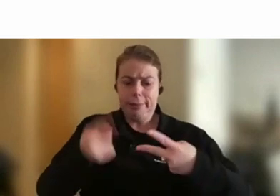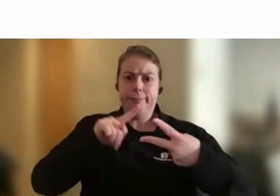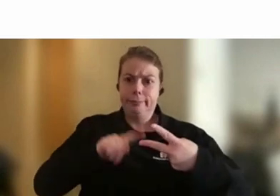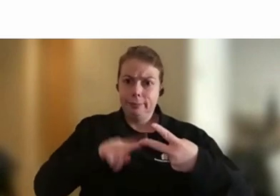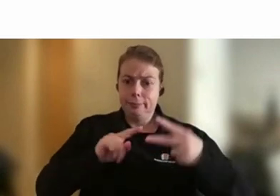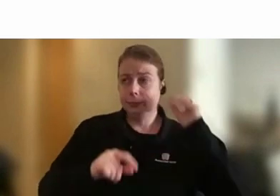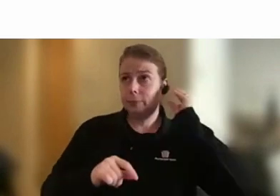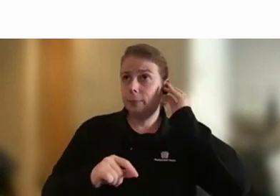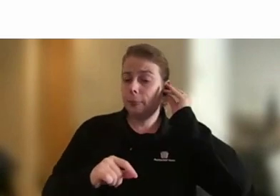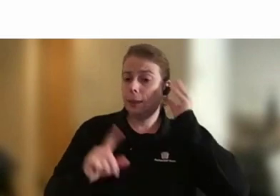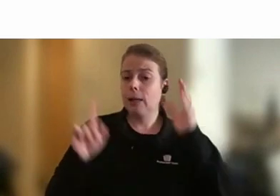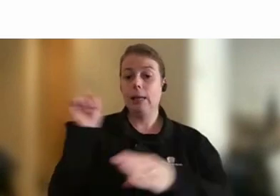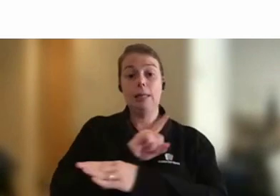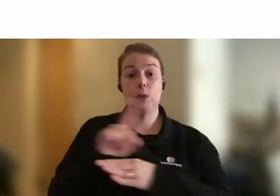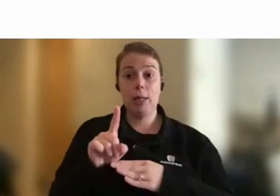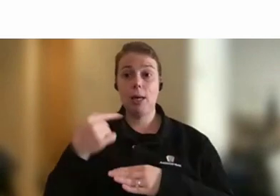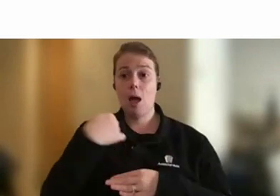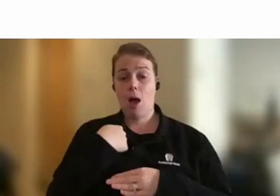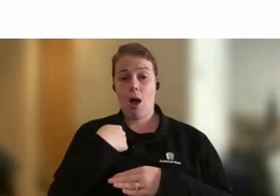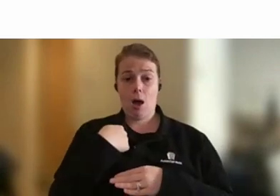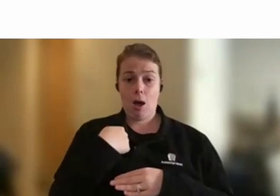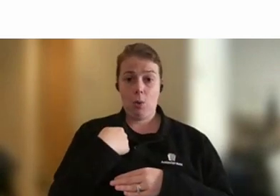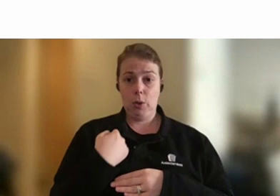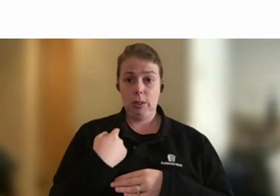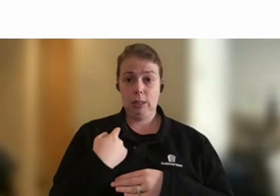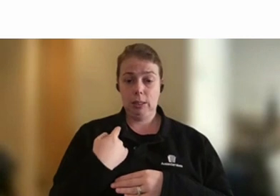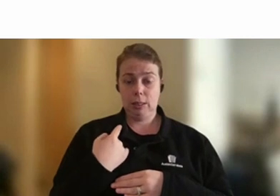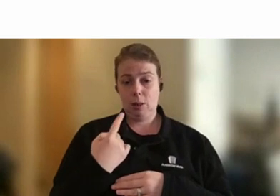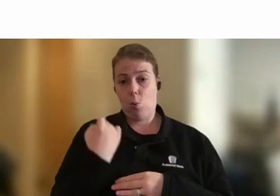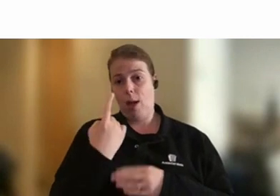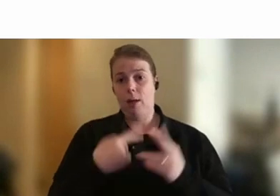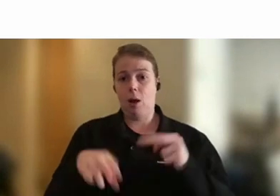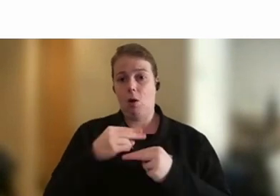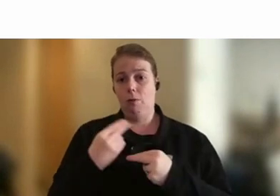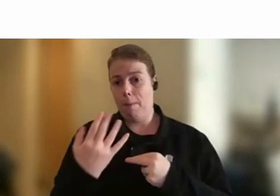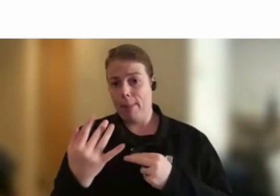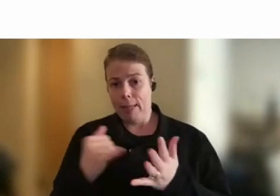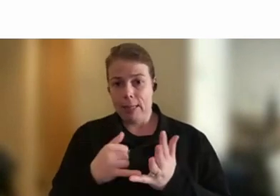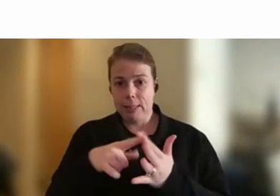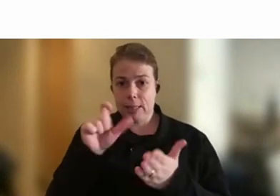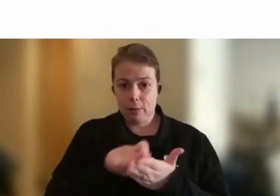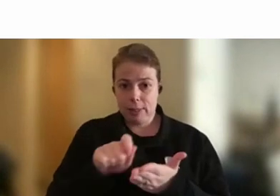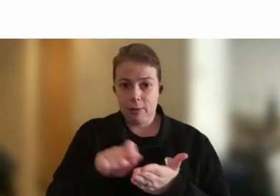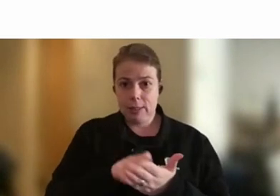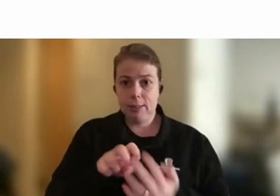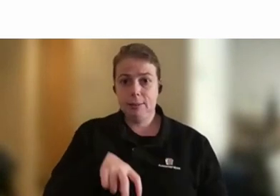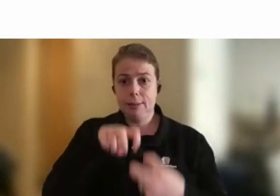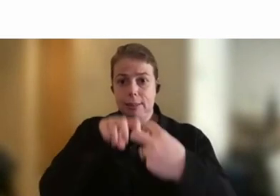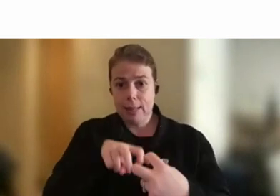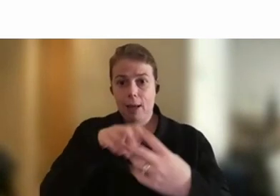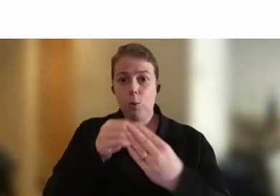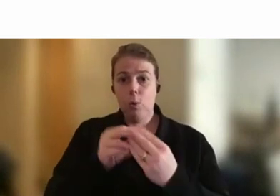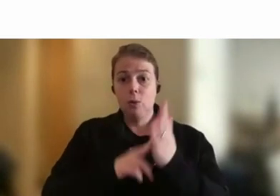I was one of a number of secretaries who sat down across from our Northern Territory government